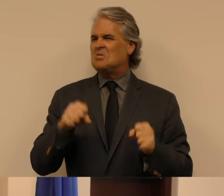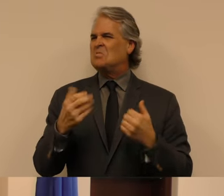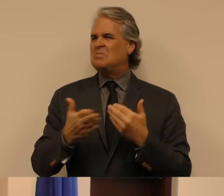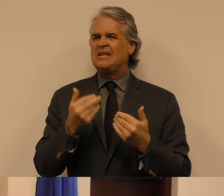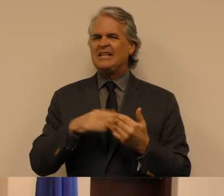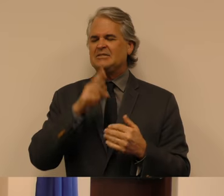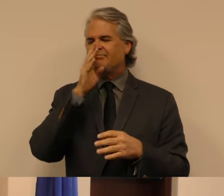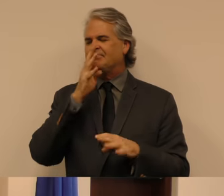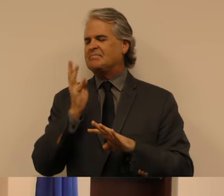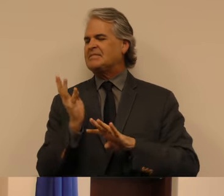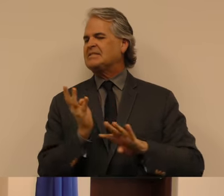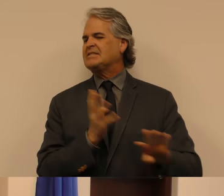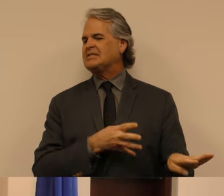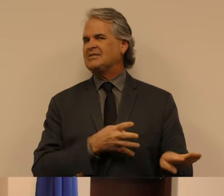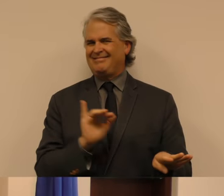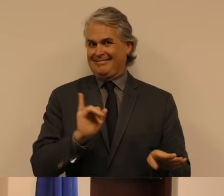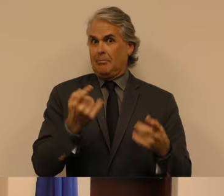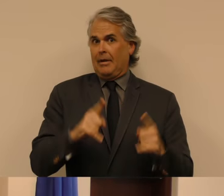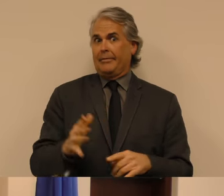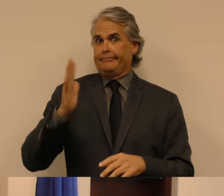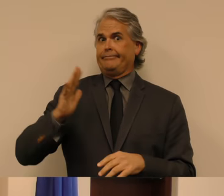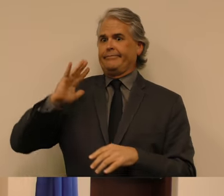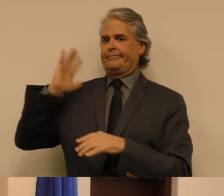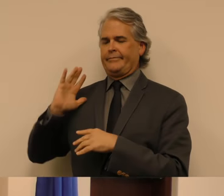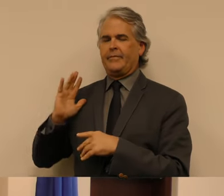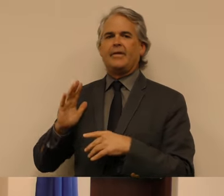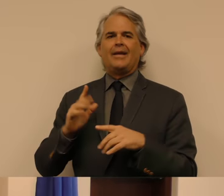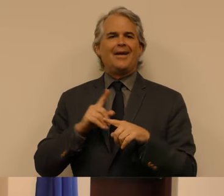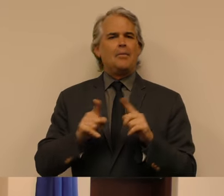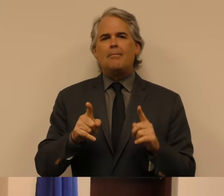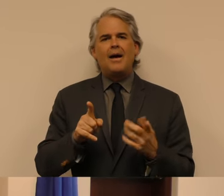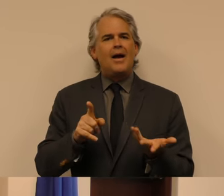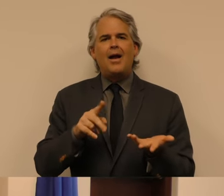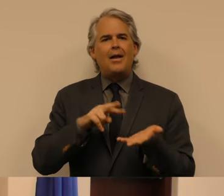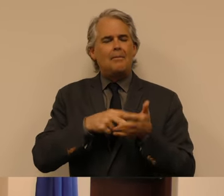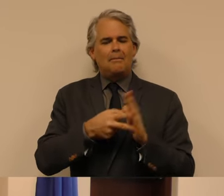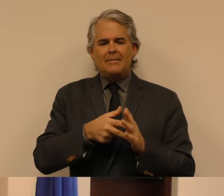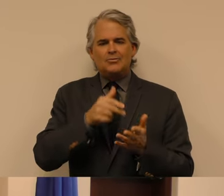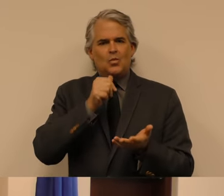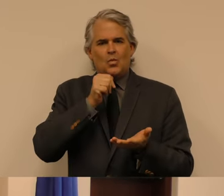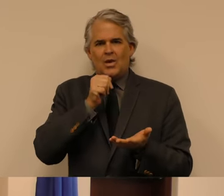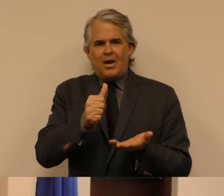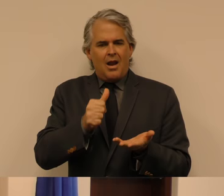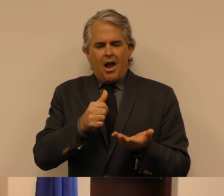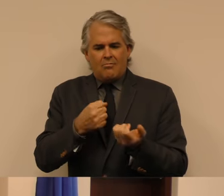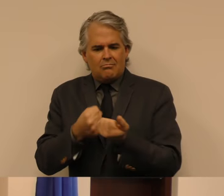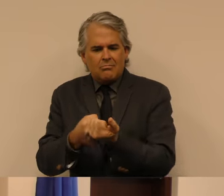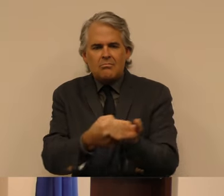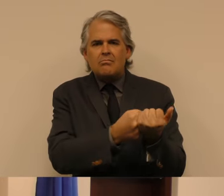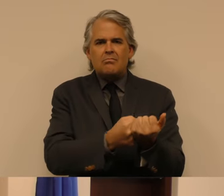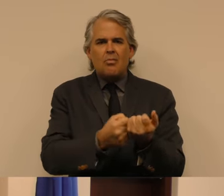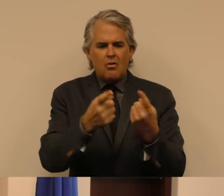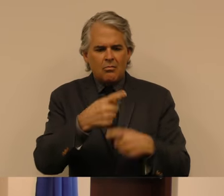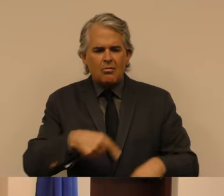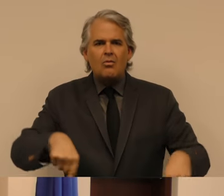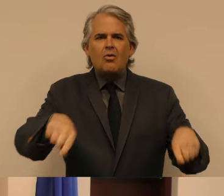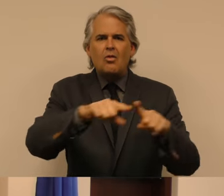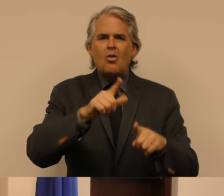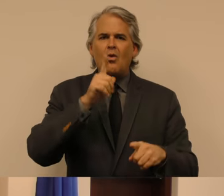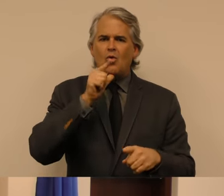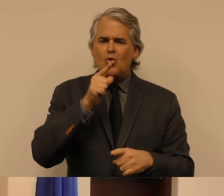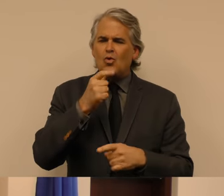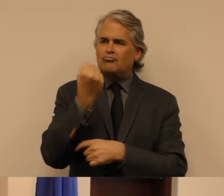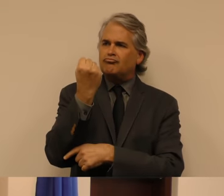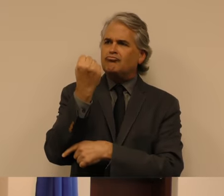But that would be a disservice to our state, our communities, and all of those who are raising their voices in our streets